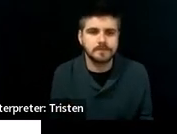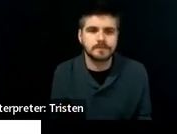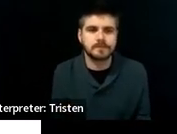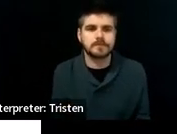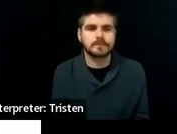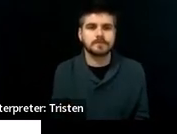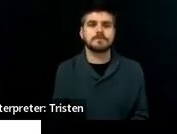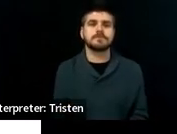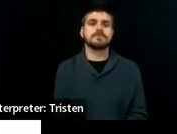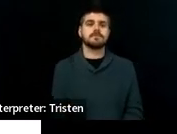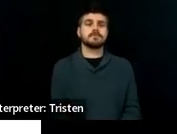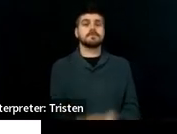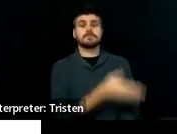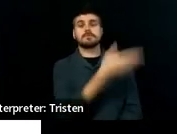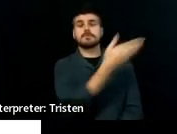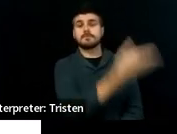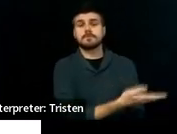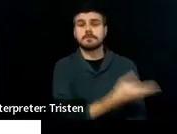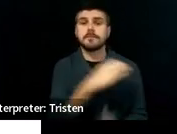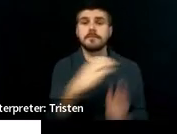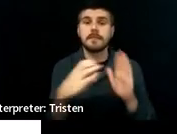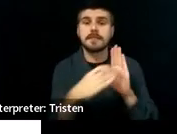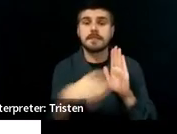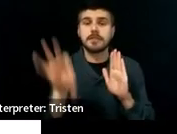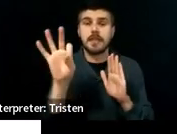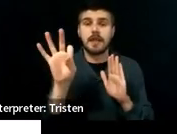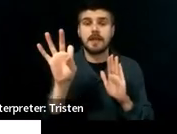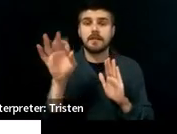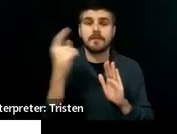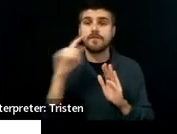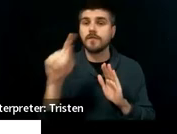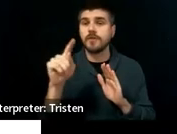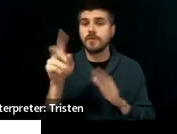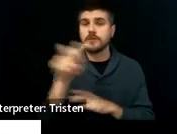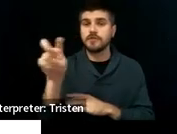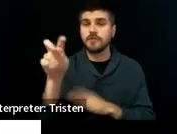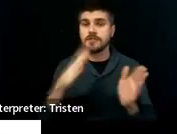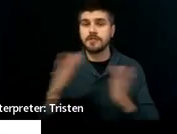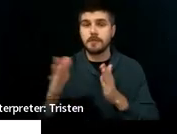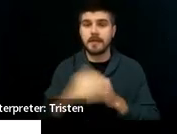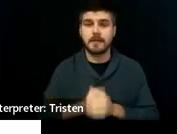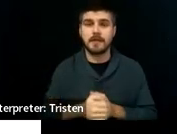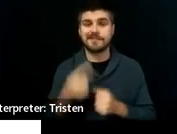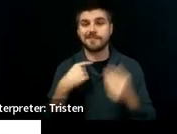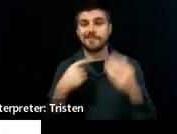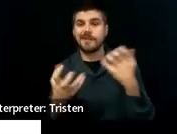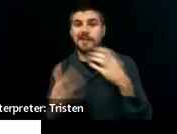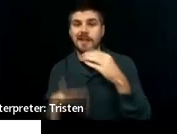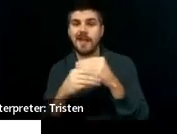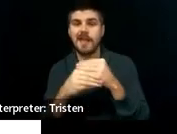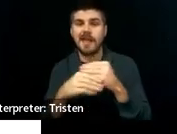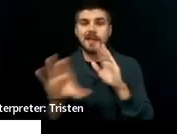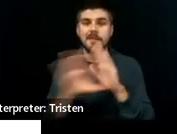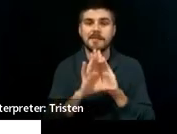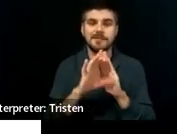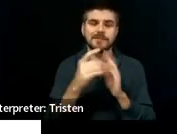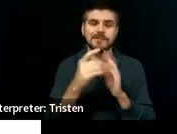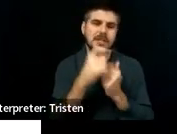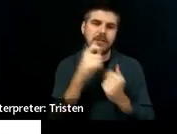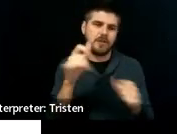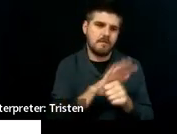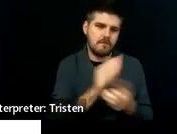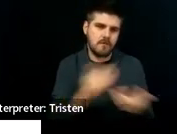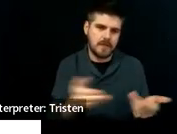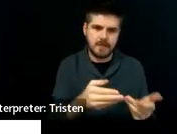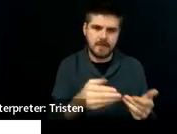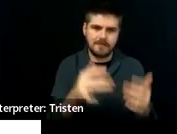So, this is the Section 9 of the transition plan. I just wanted to put a picture of it. So, you can see it's not even the whole thing. It only goes down to 9E.